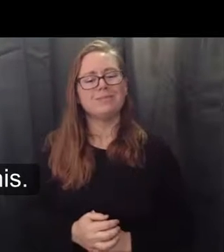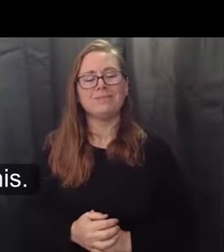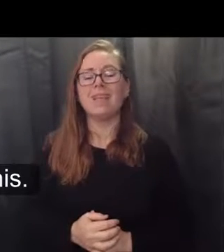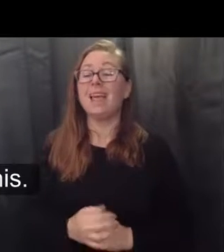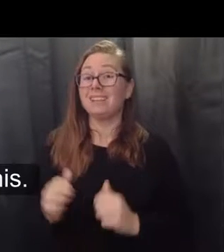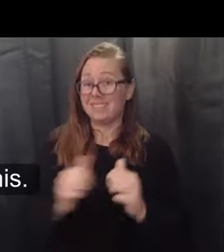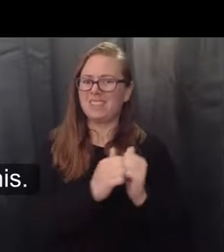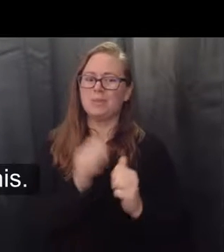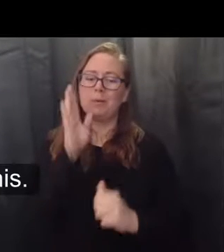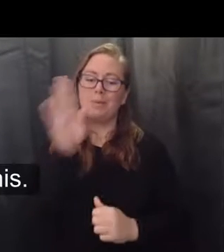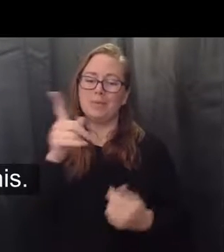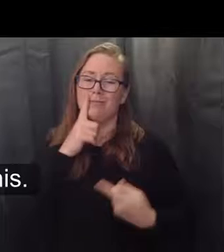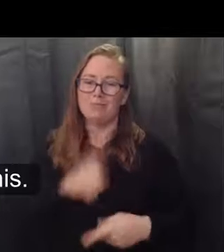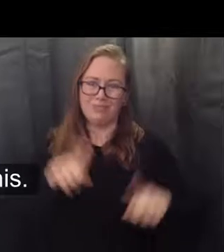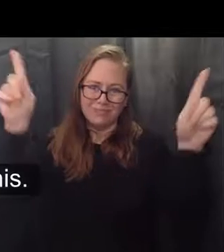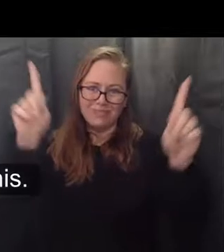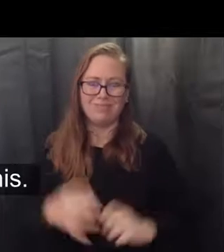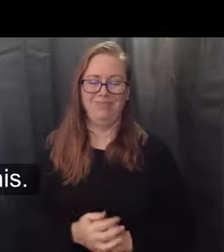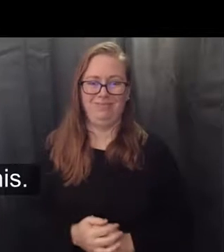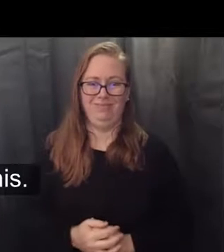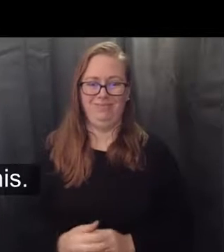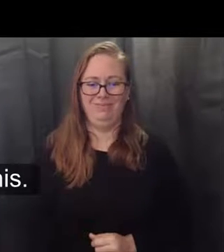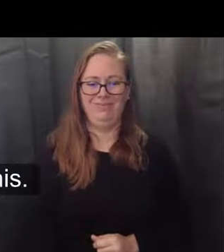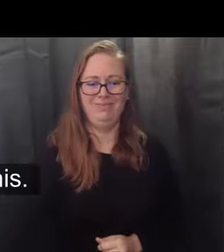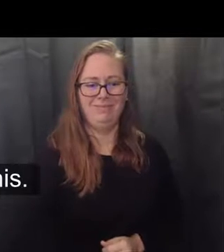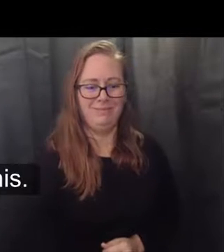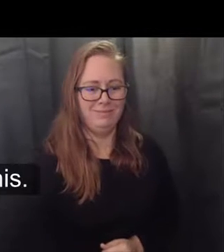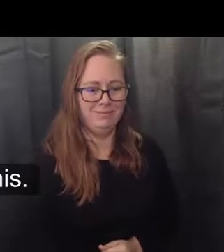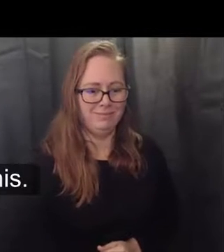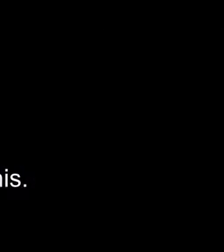we'll the next slide. you'll have a question. you've llegando to next bit you've got to go to the most. The best you've able you.